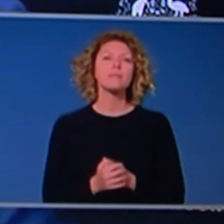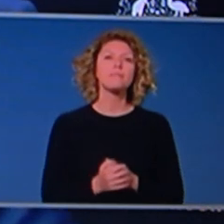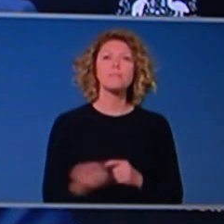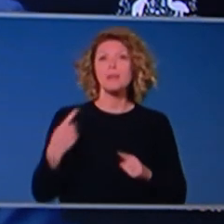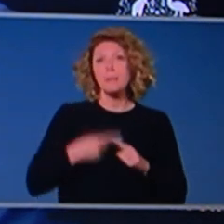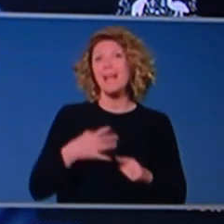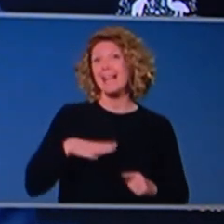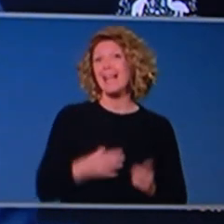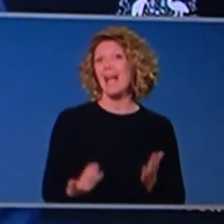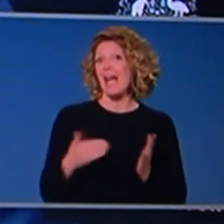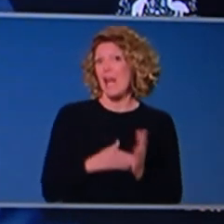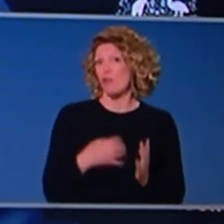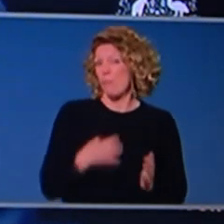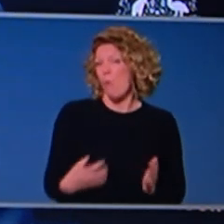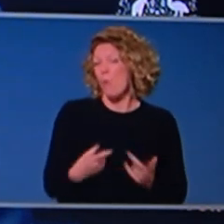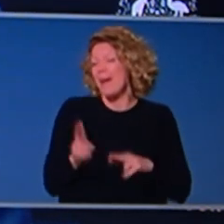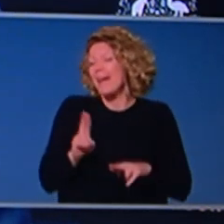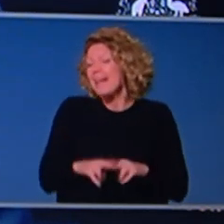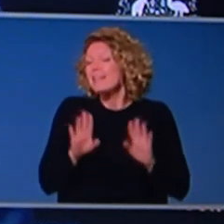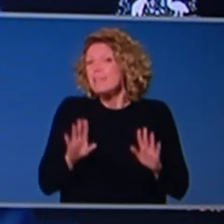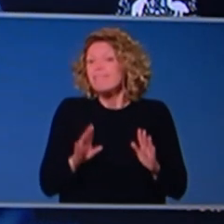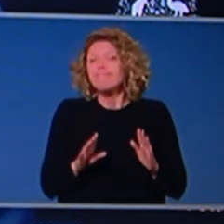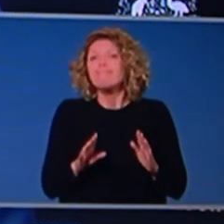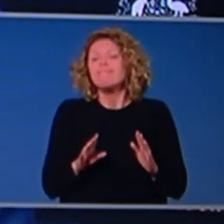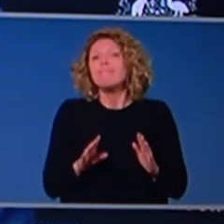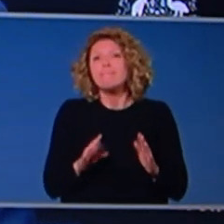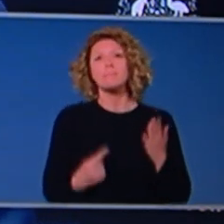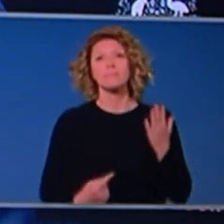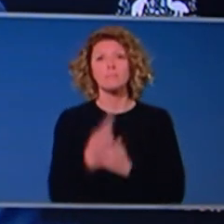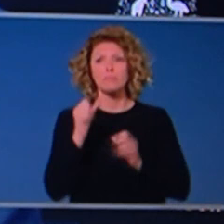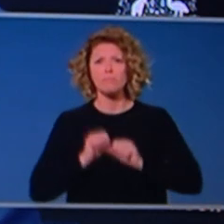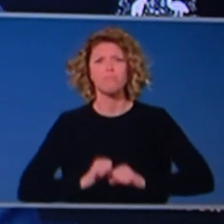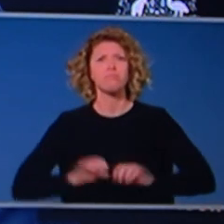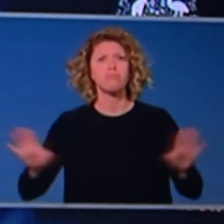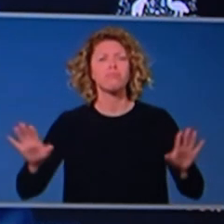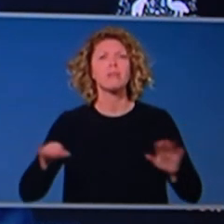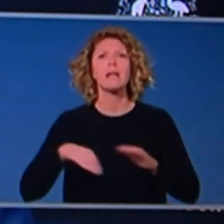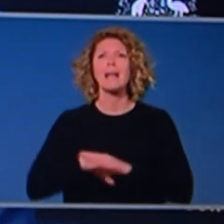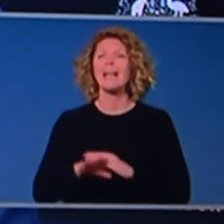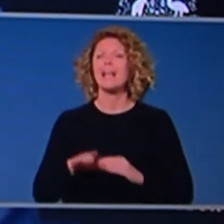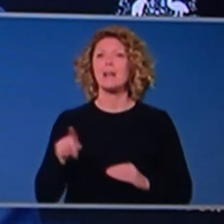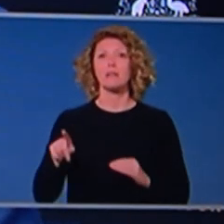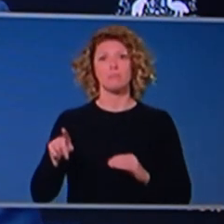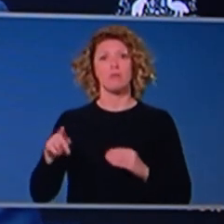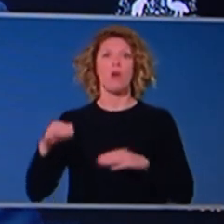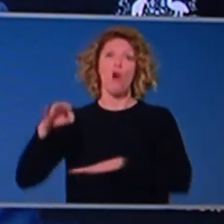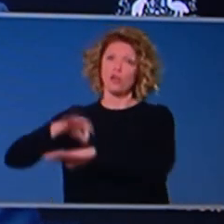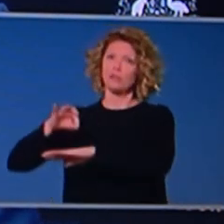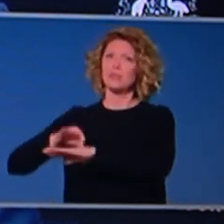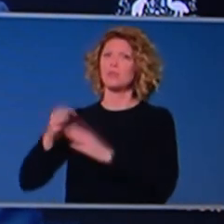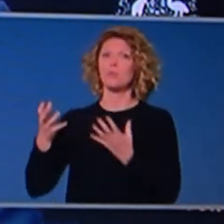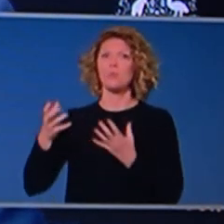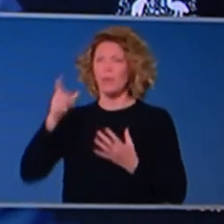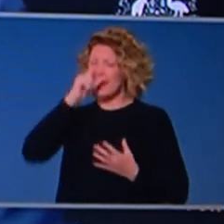off chance that we did have a big outbreak that we needed to manage in our health system. So we needed a well prepared health system with good surge